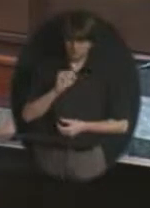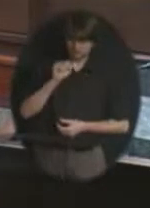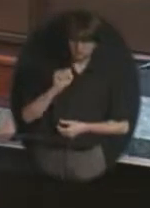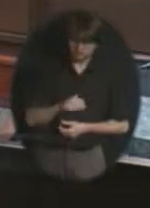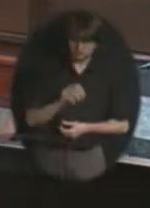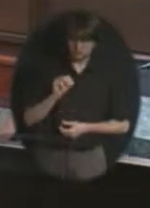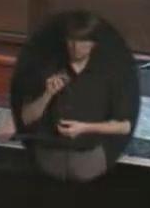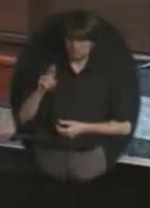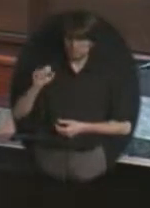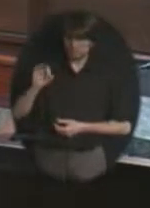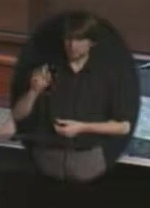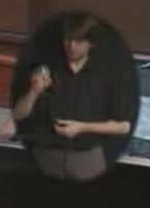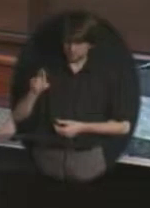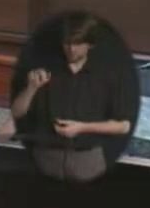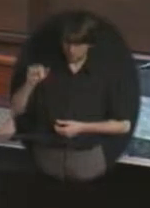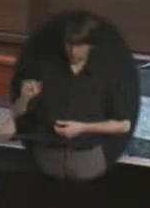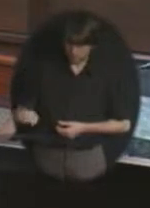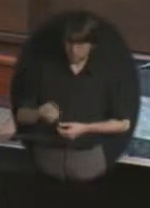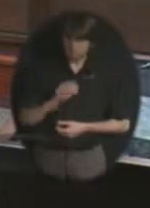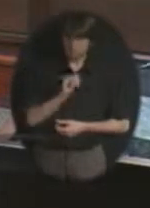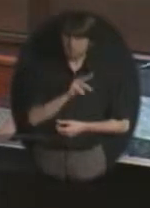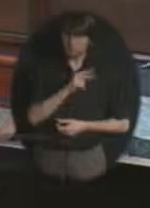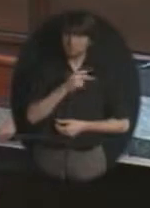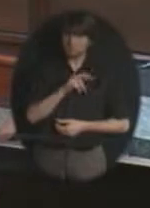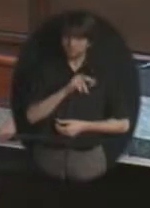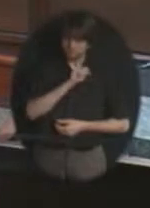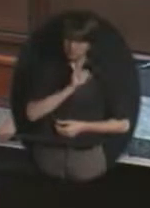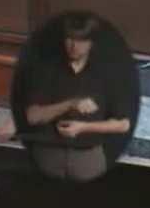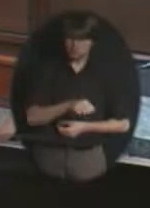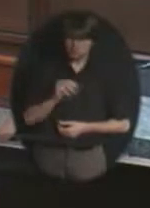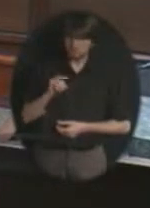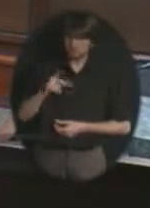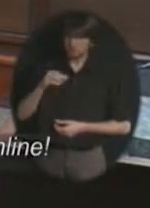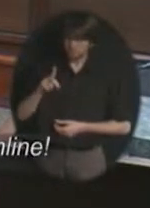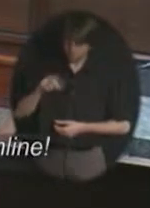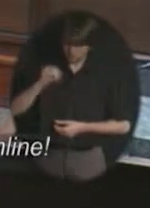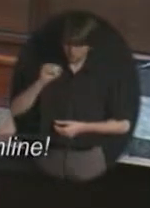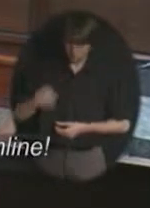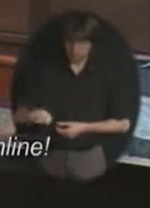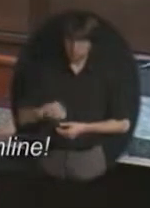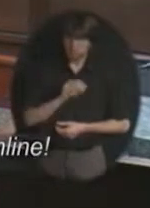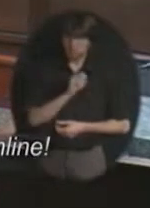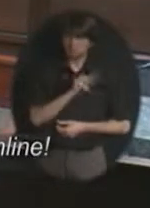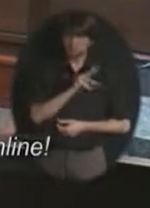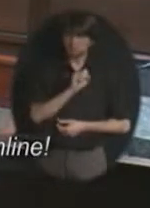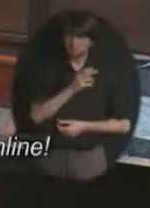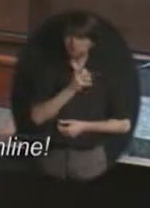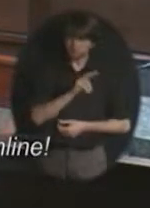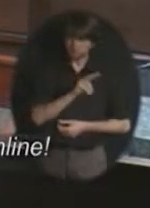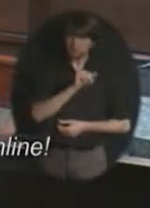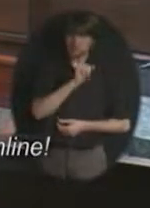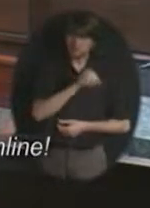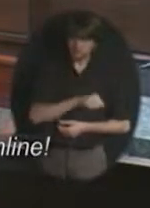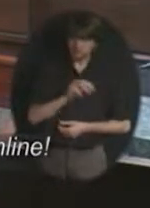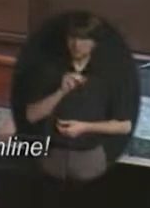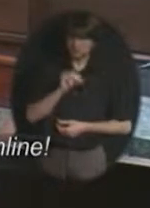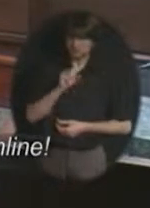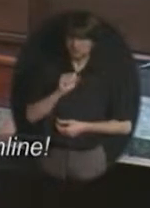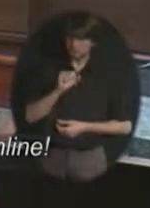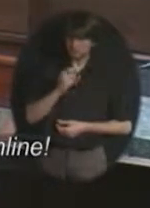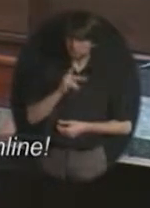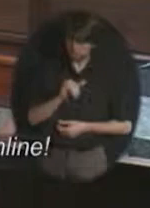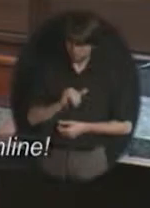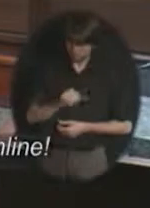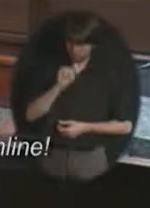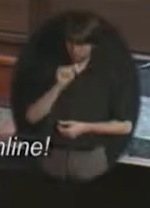Mr. Parker? Yes. Mr. Poland? Yes. Mr. Scheer? Yes. Ms. Ashley? Yes. And a profound thank you